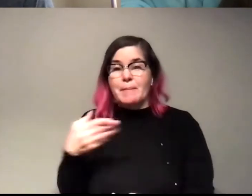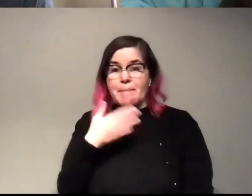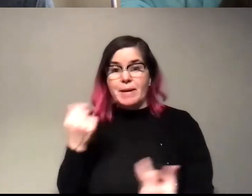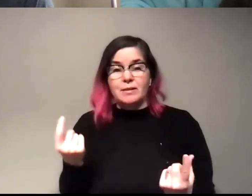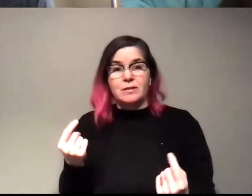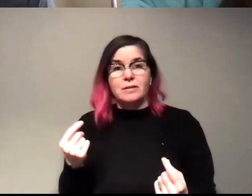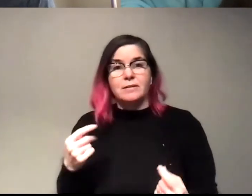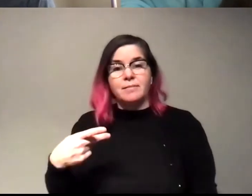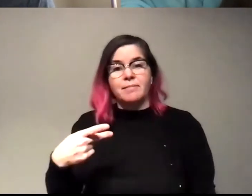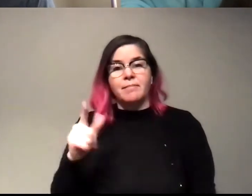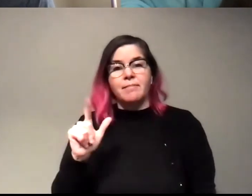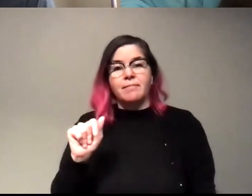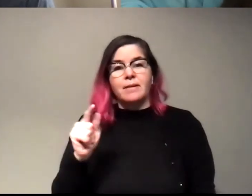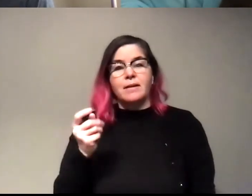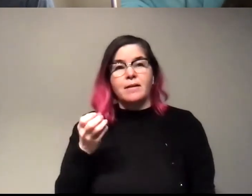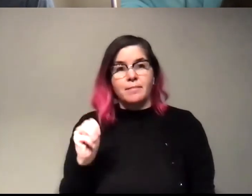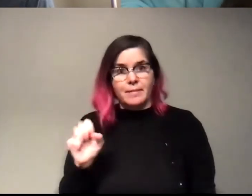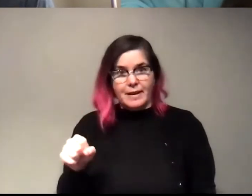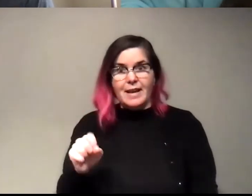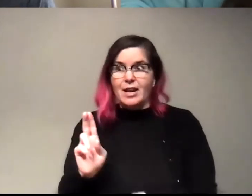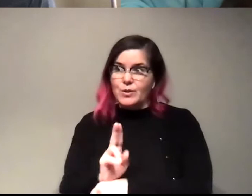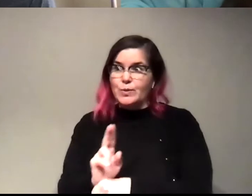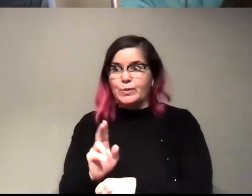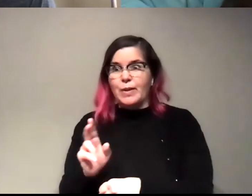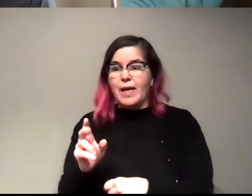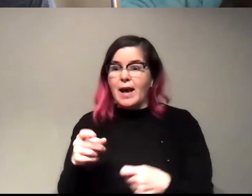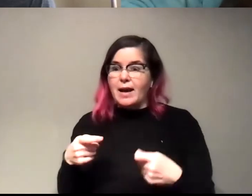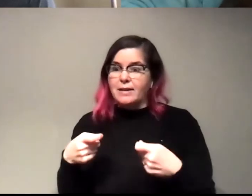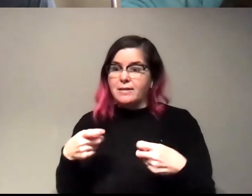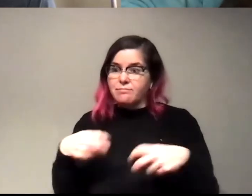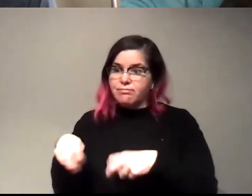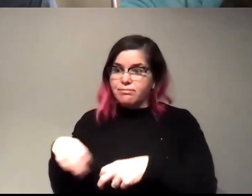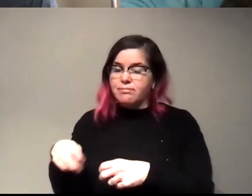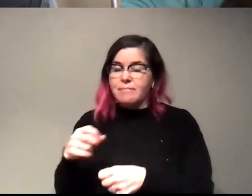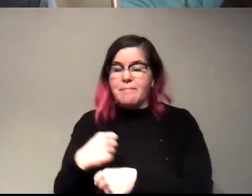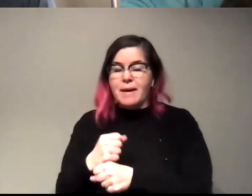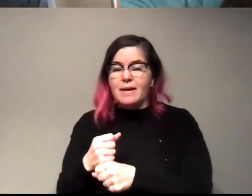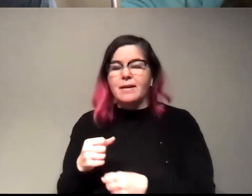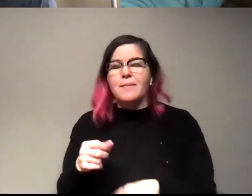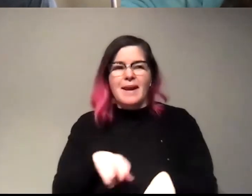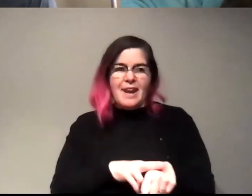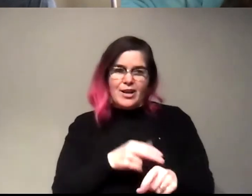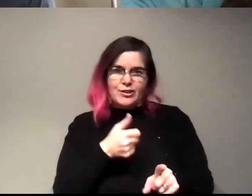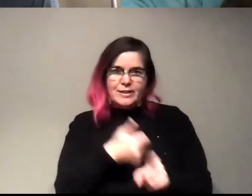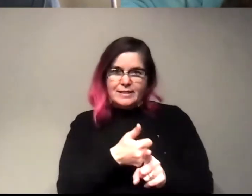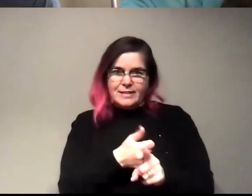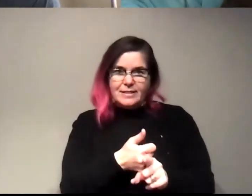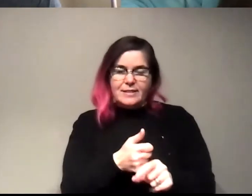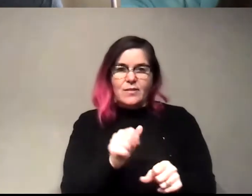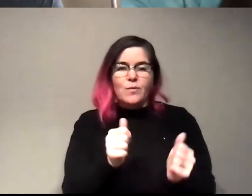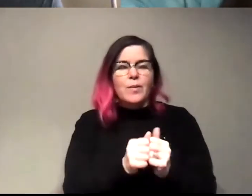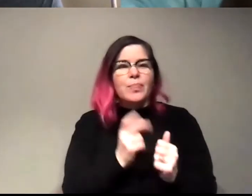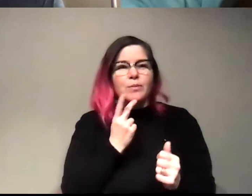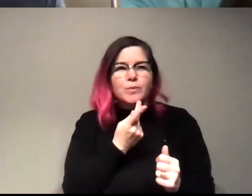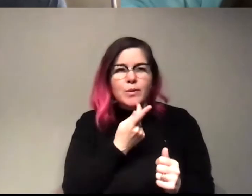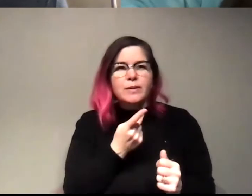platinum. You can use platinum electrodes. Uh, and whereas, you know, nature is doing this with like those proteins and with